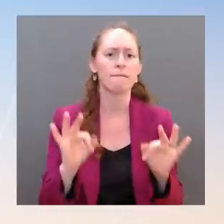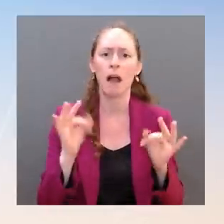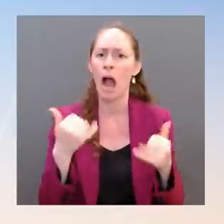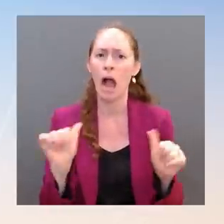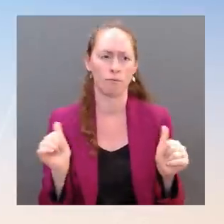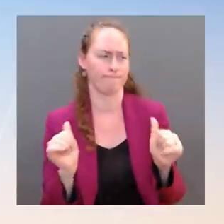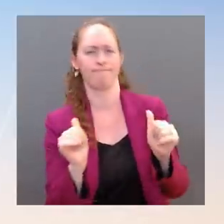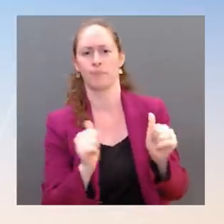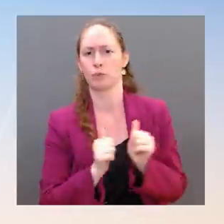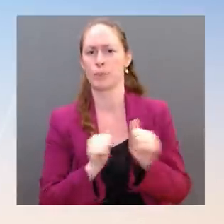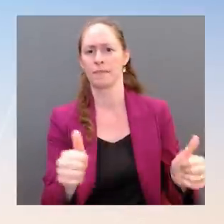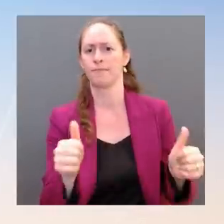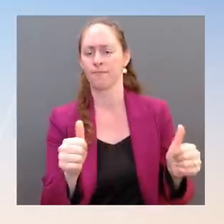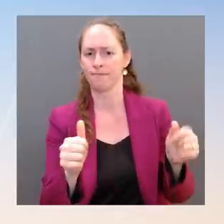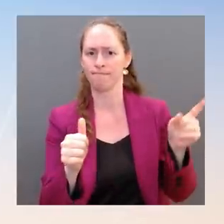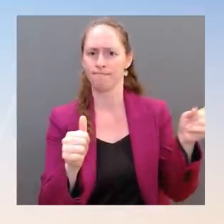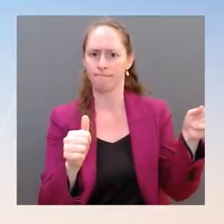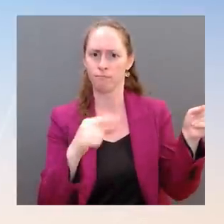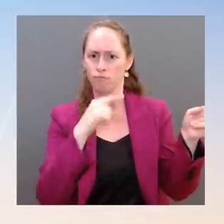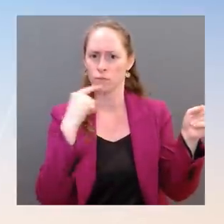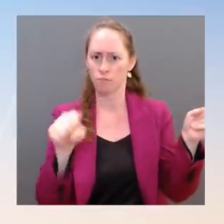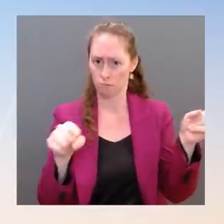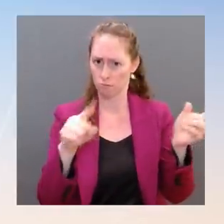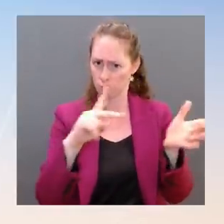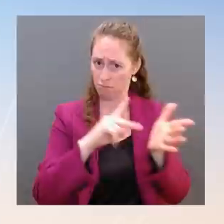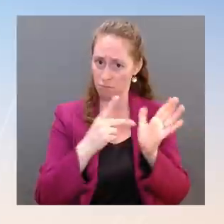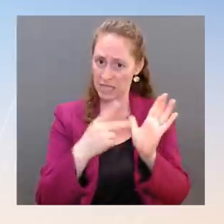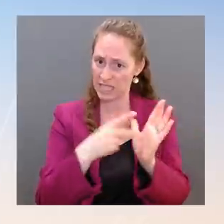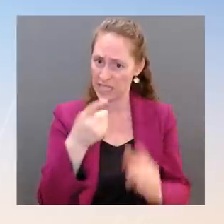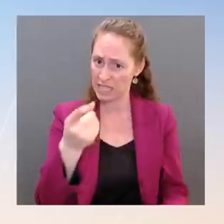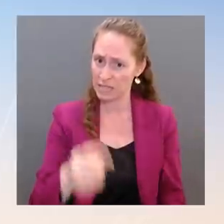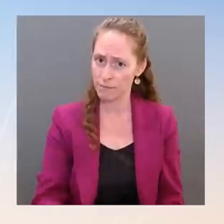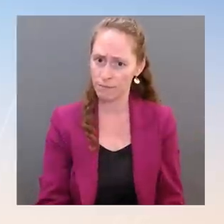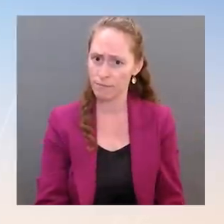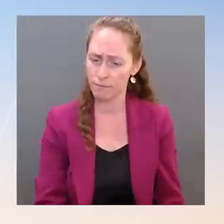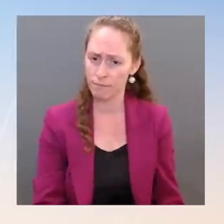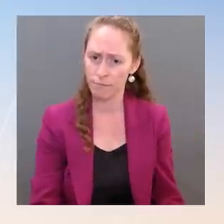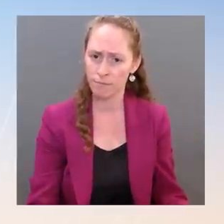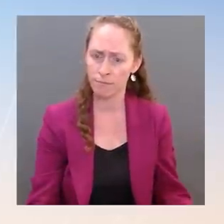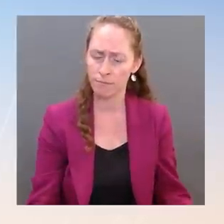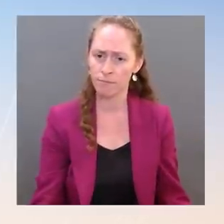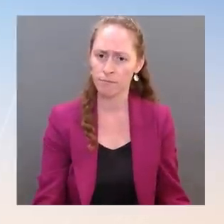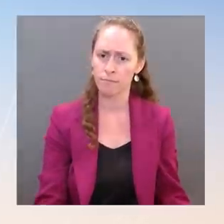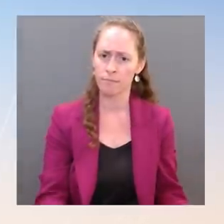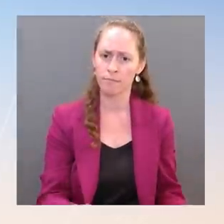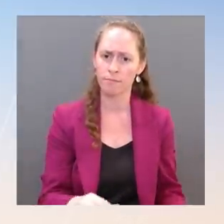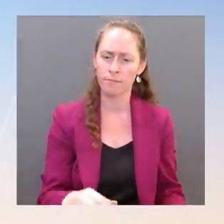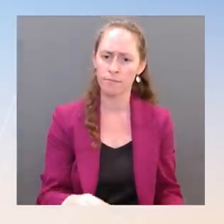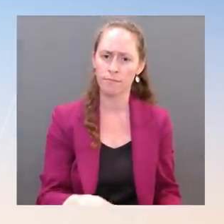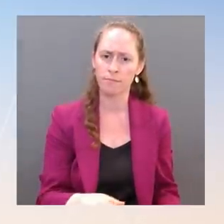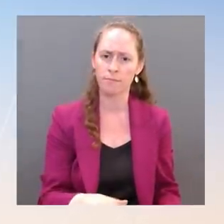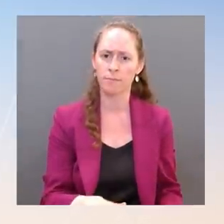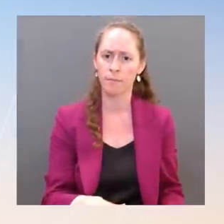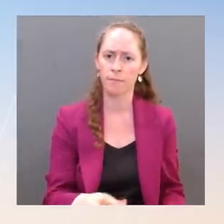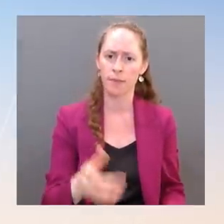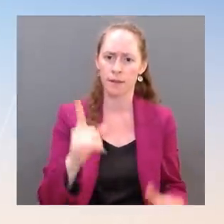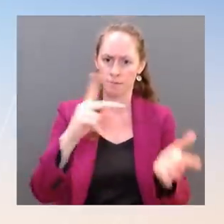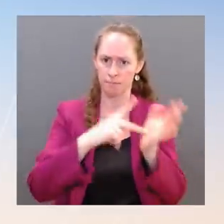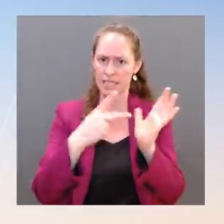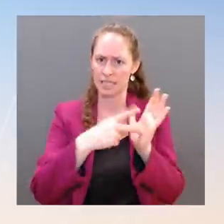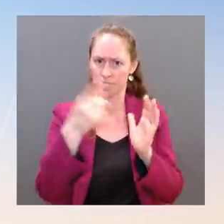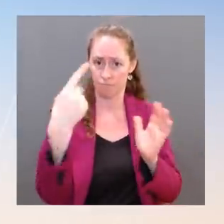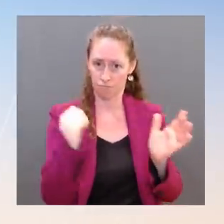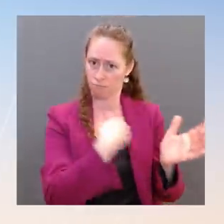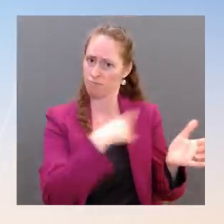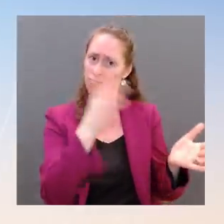security umbrella to them while their applications are in process? Mr. Article 5 only kicks in once all 30 allies have ratified the